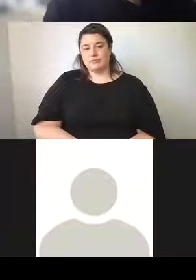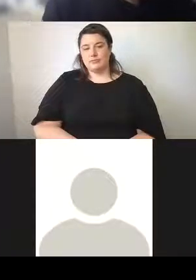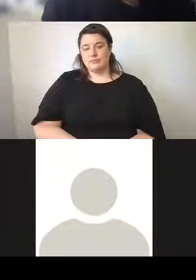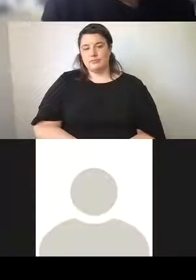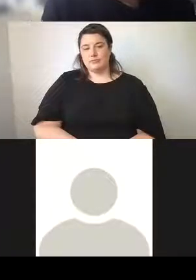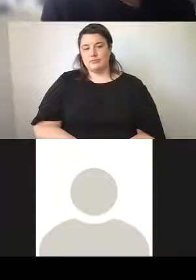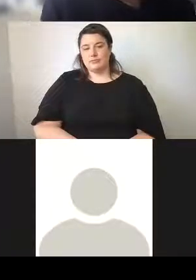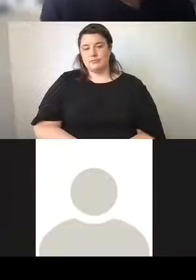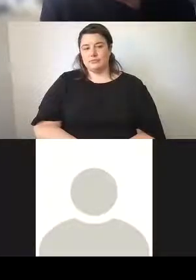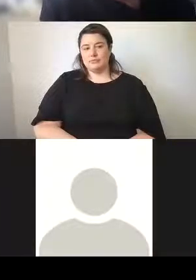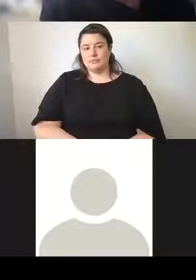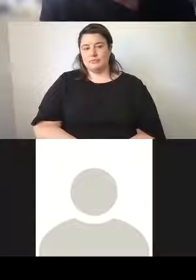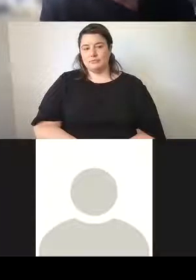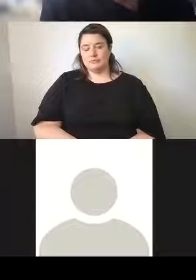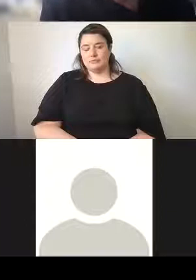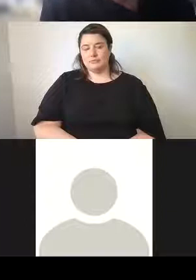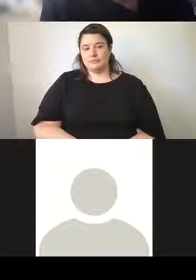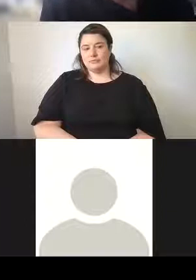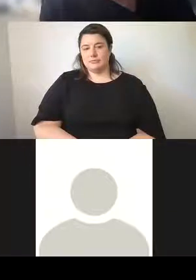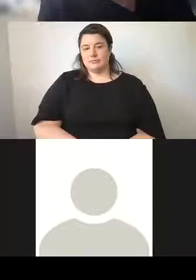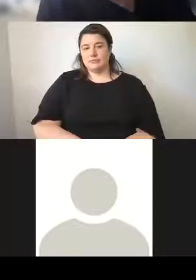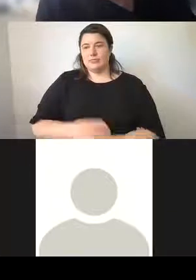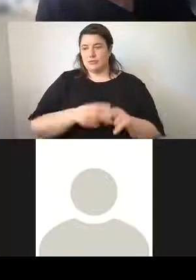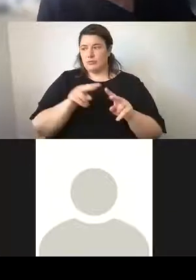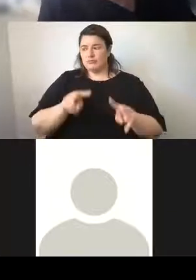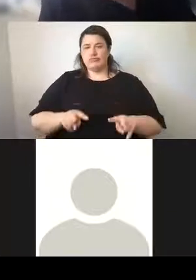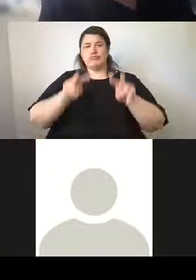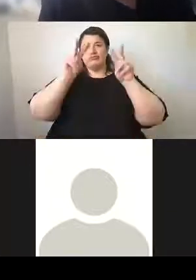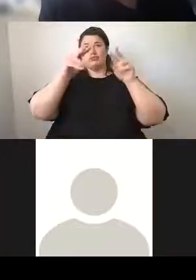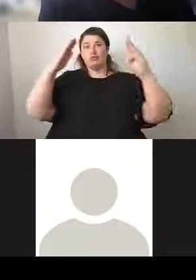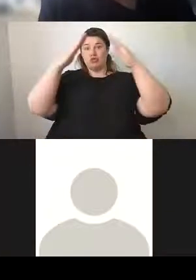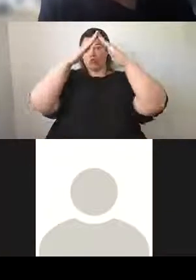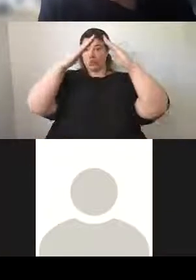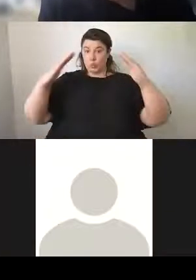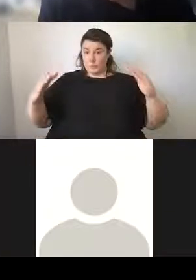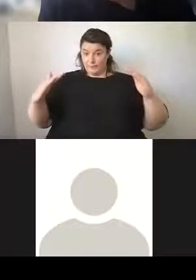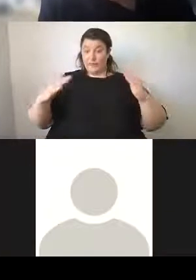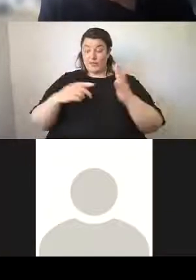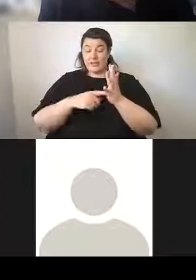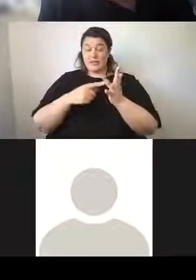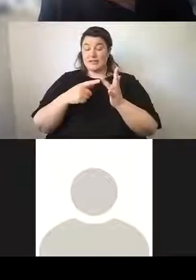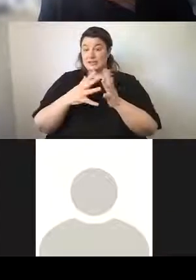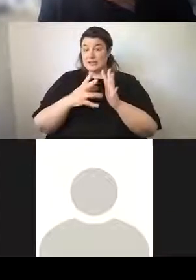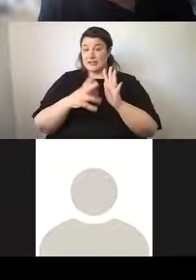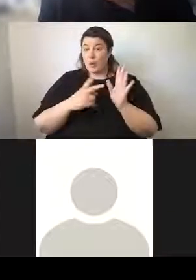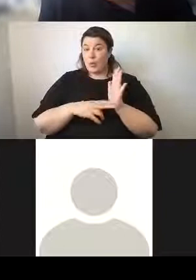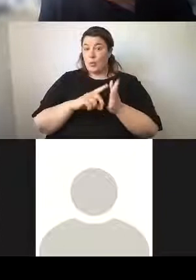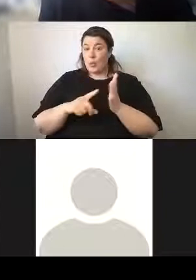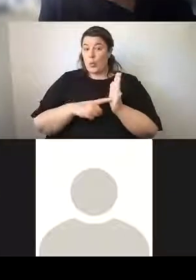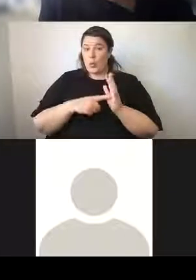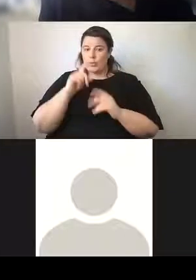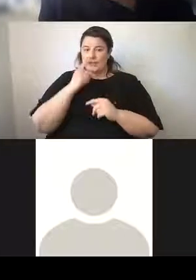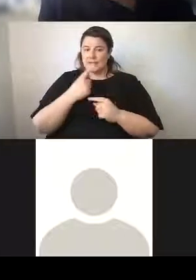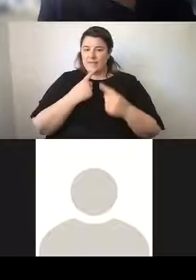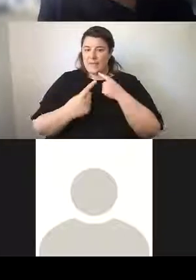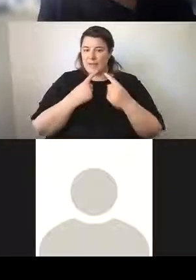If you look high up above the town hall for the roof, you'll see some really interesting detail. And in this slide on